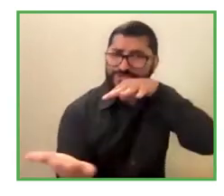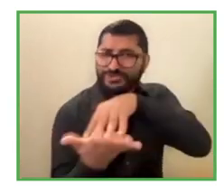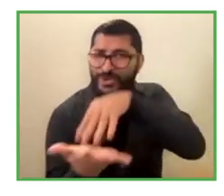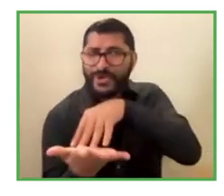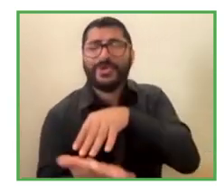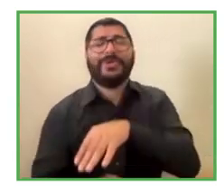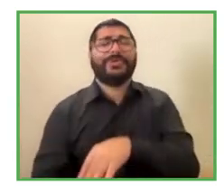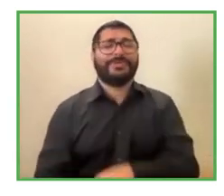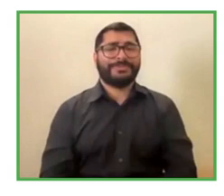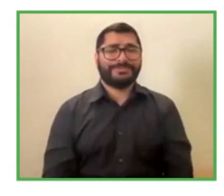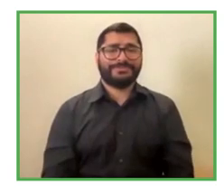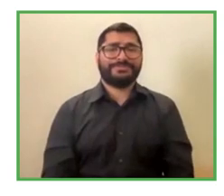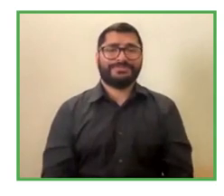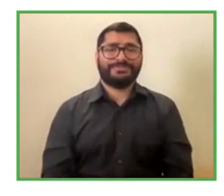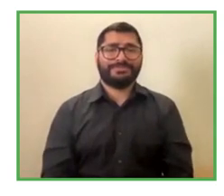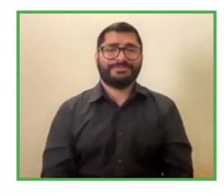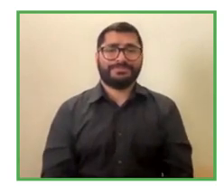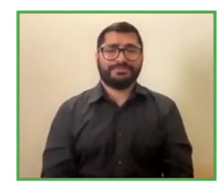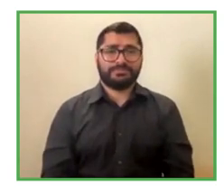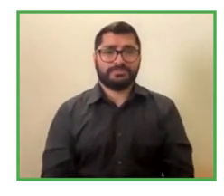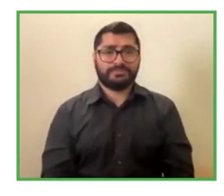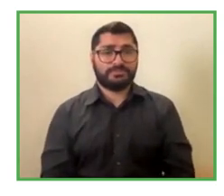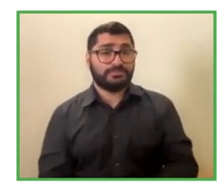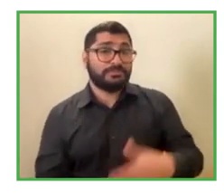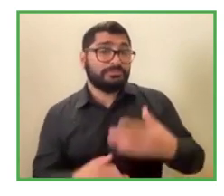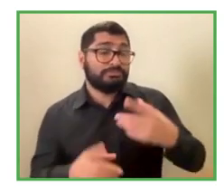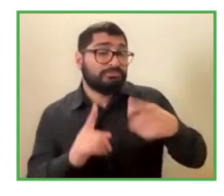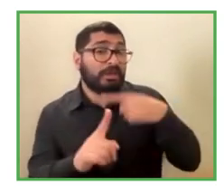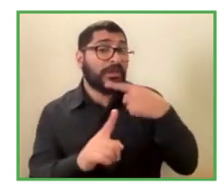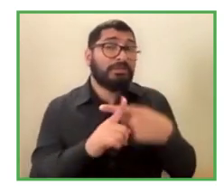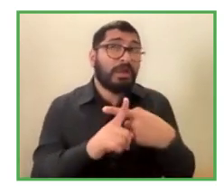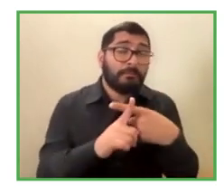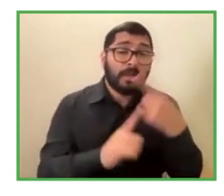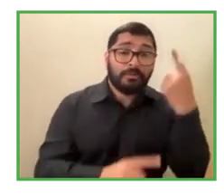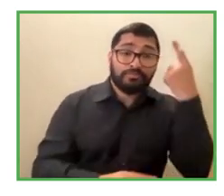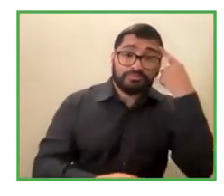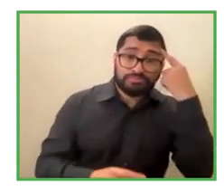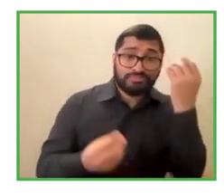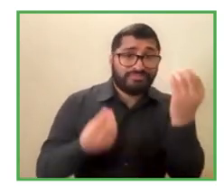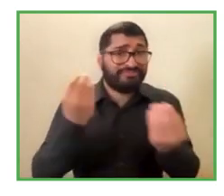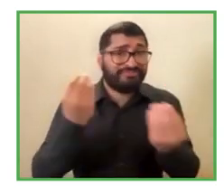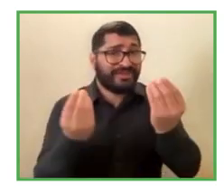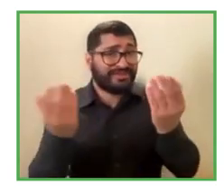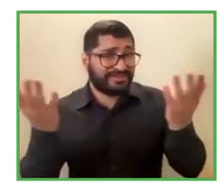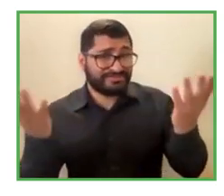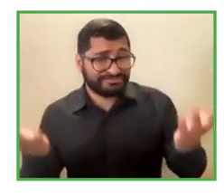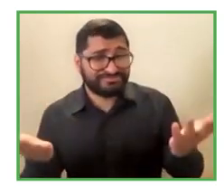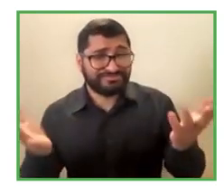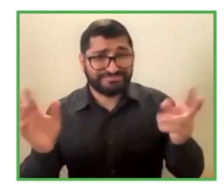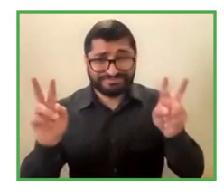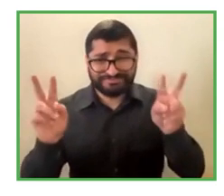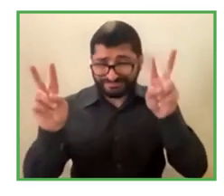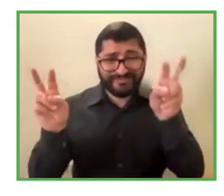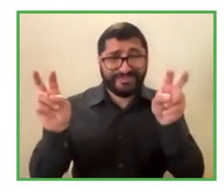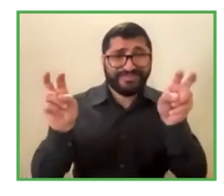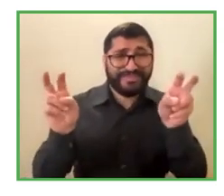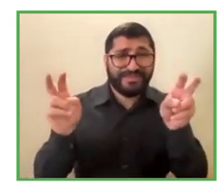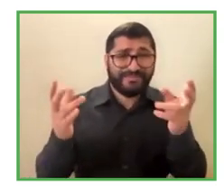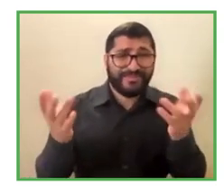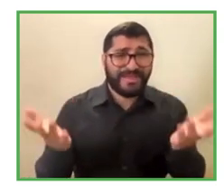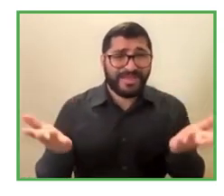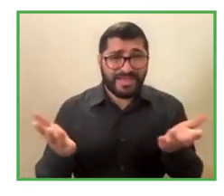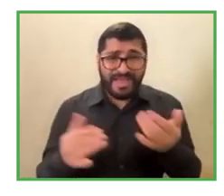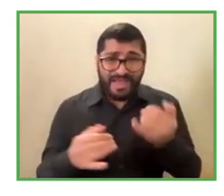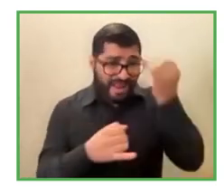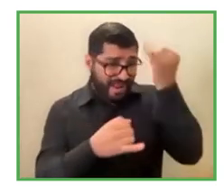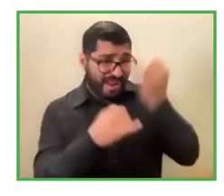academic scores, so then it has a very positive impact on the family and on the communities, right? So that is the kind